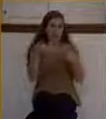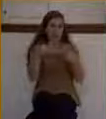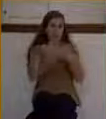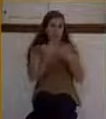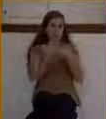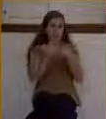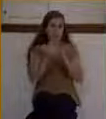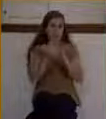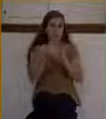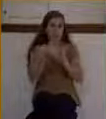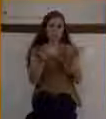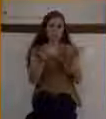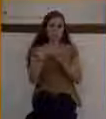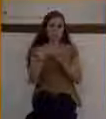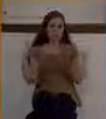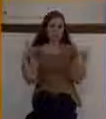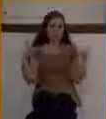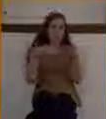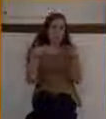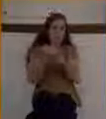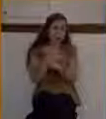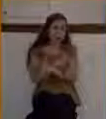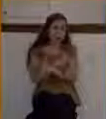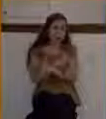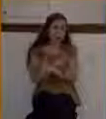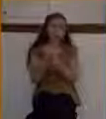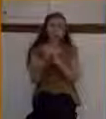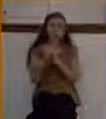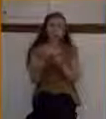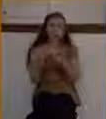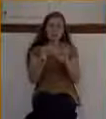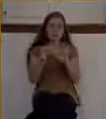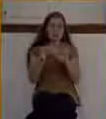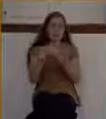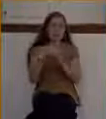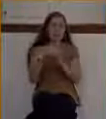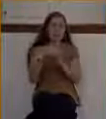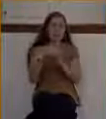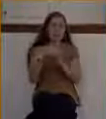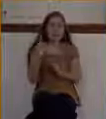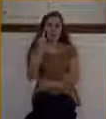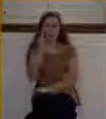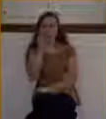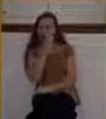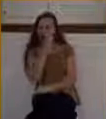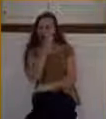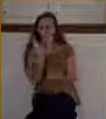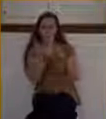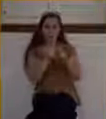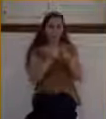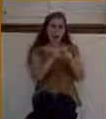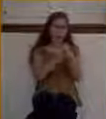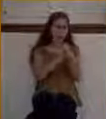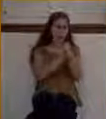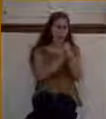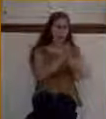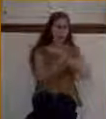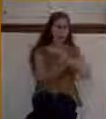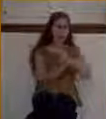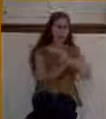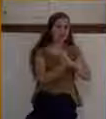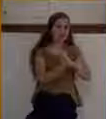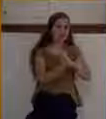eye, the human eye, with respect to evolution? And he wrote this, to suppose,